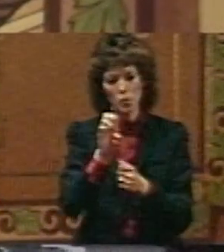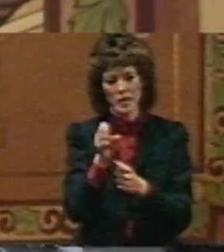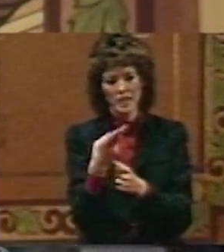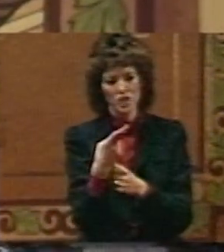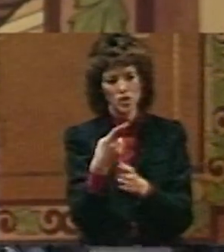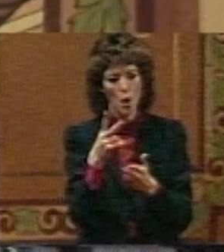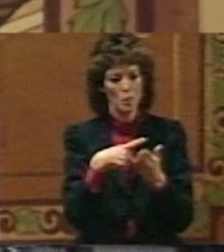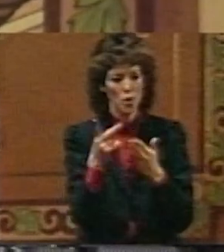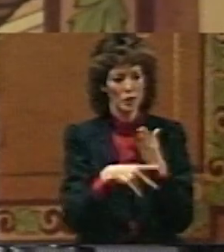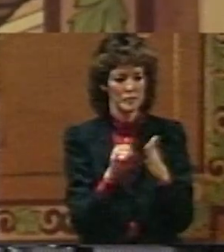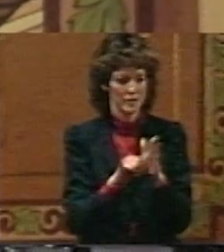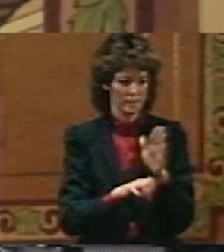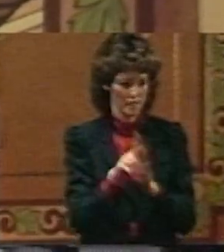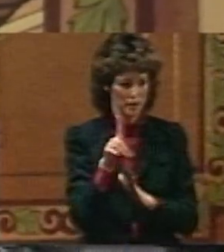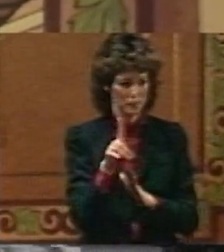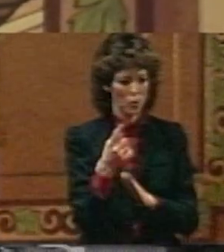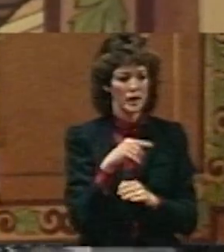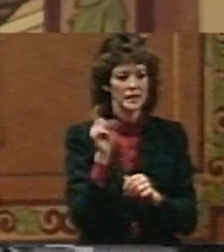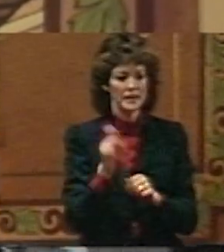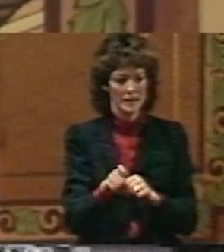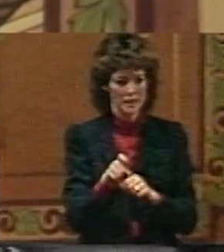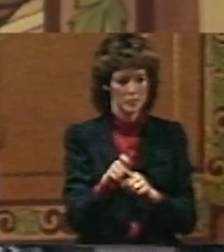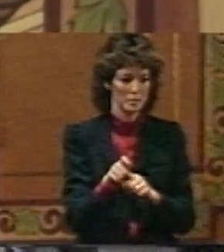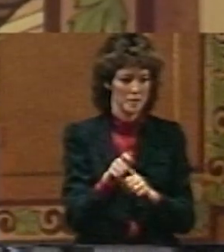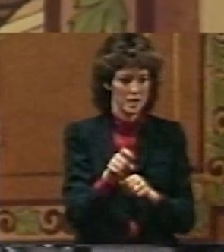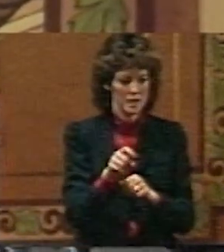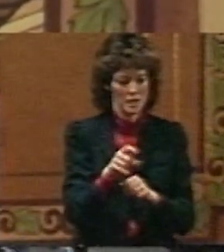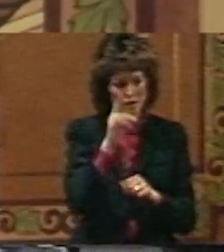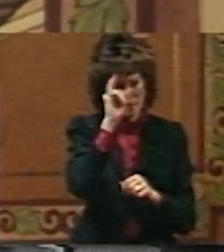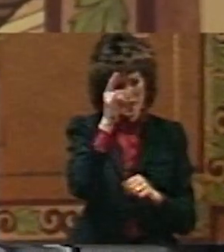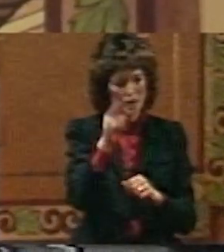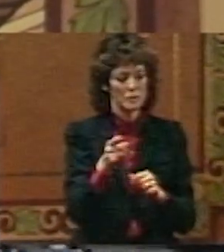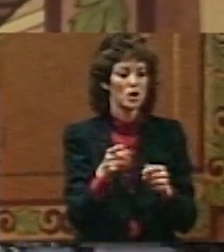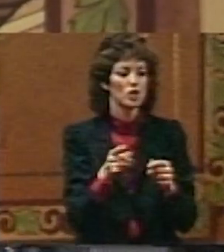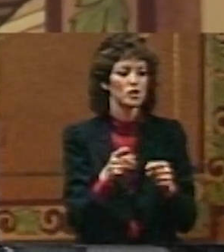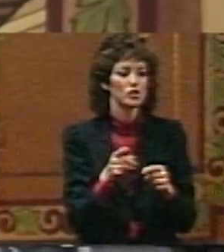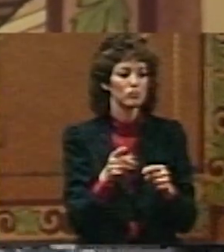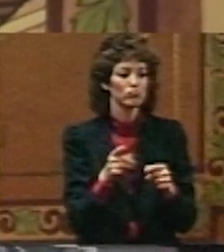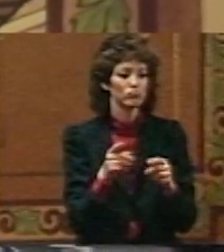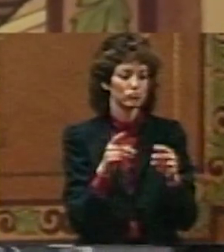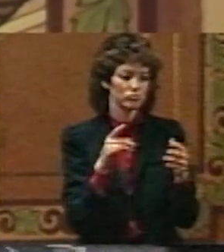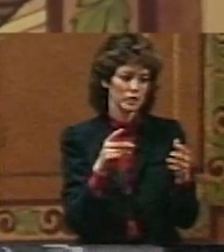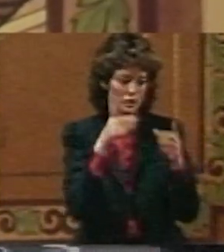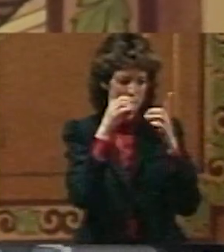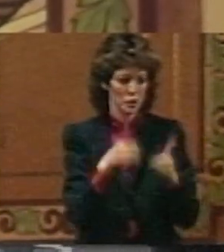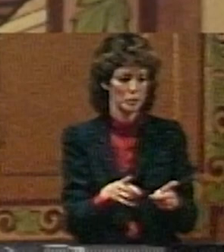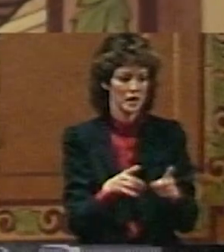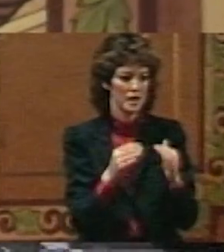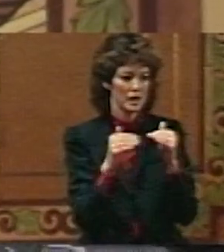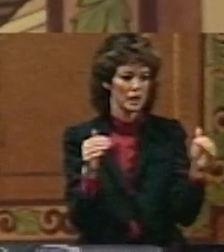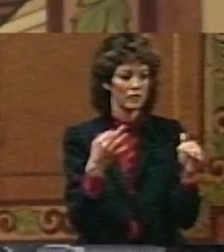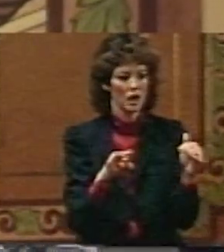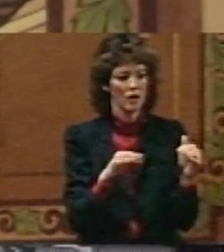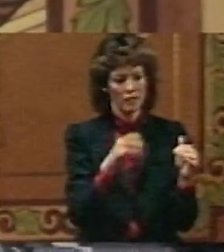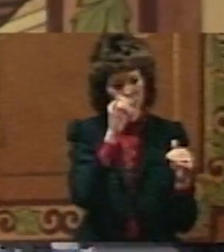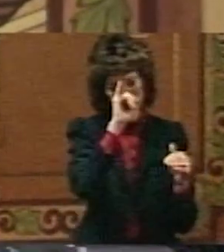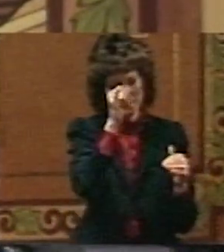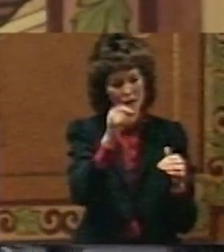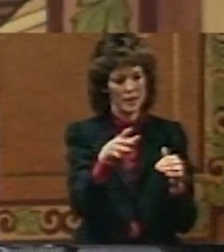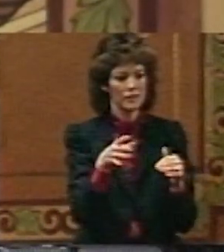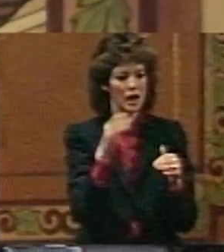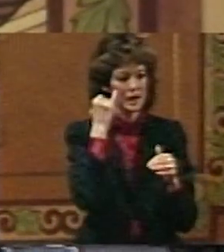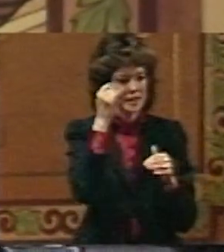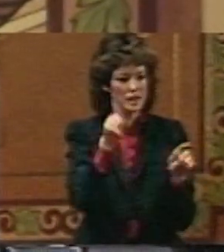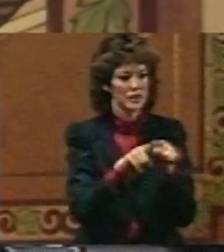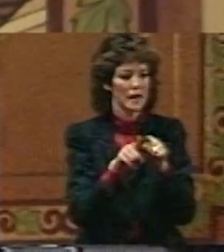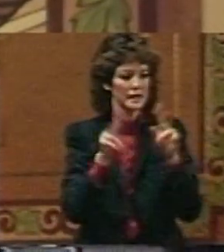developed. We need to be innovative after careful study to determine the level of support for innovative and dreamy ideas like